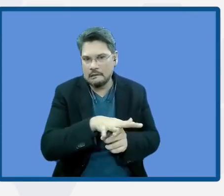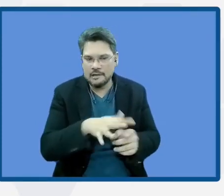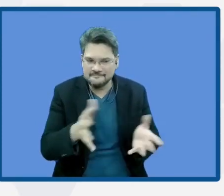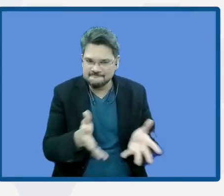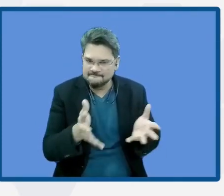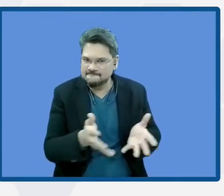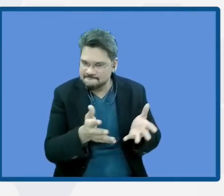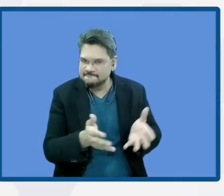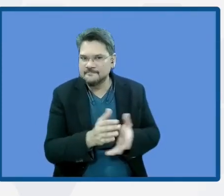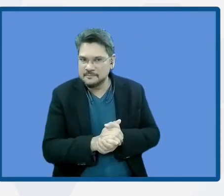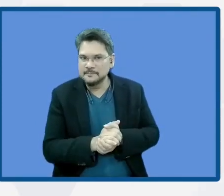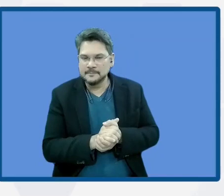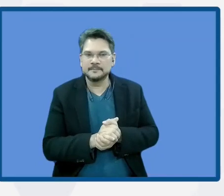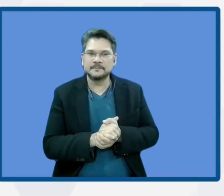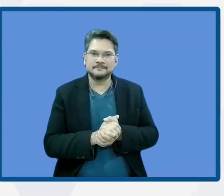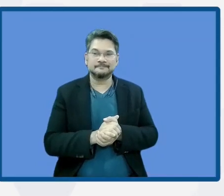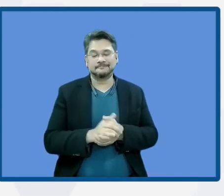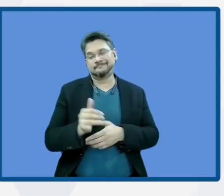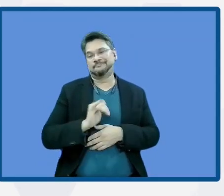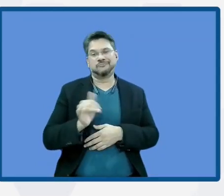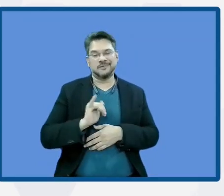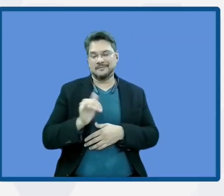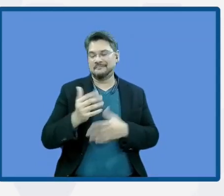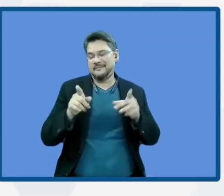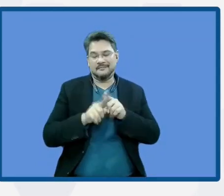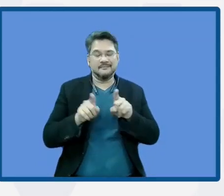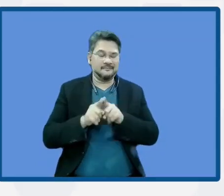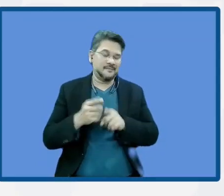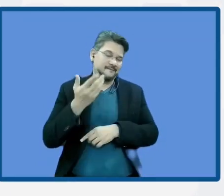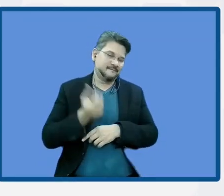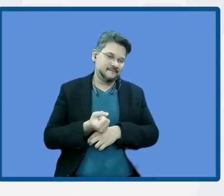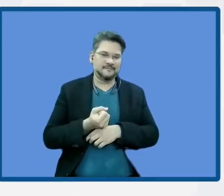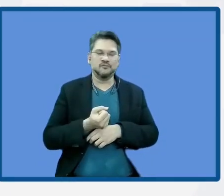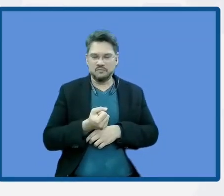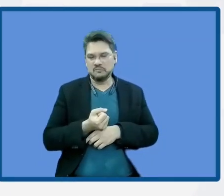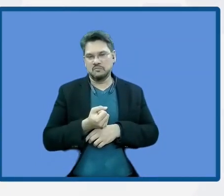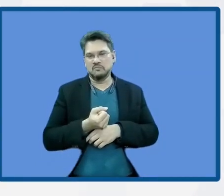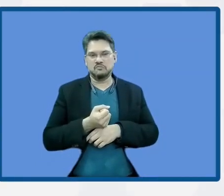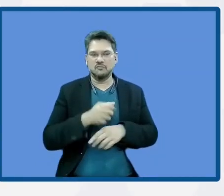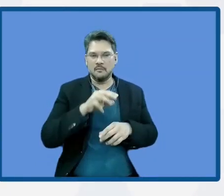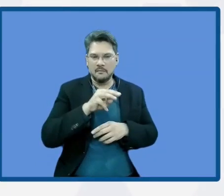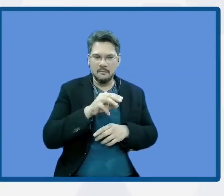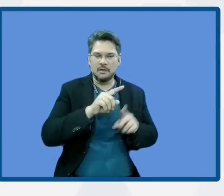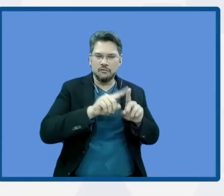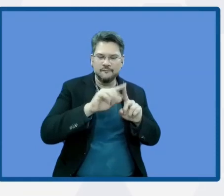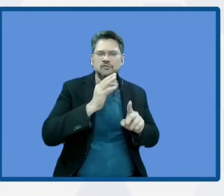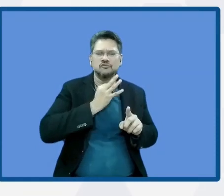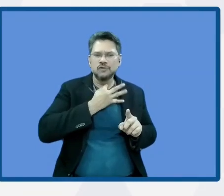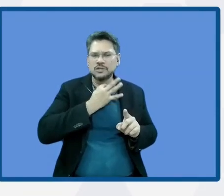We also have the methodology for flooding map risks. We also have